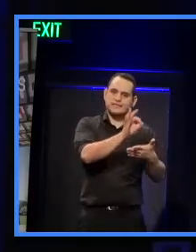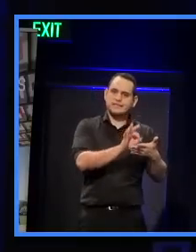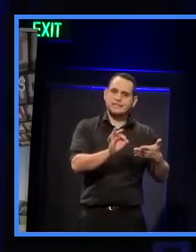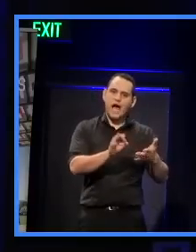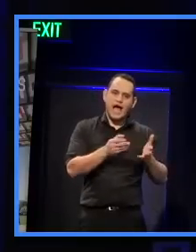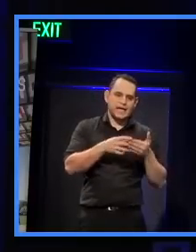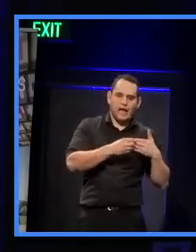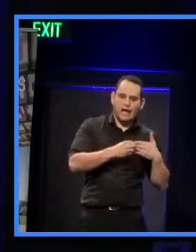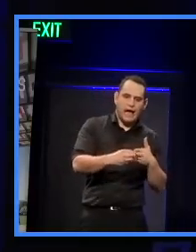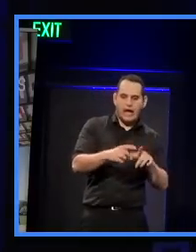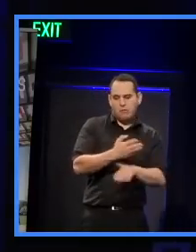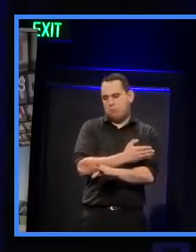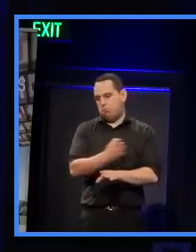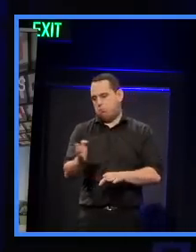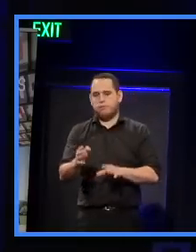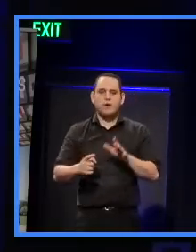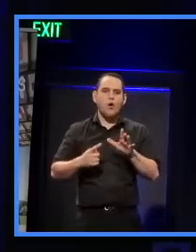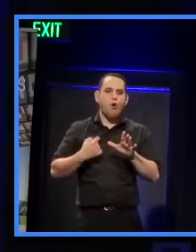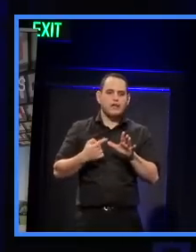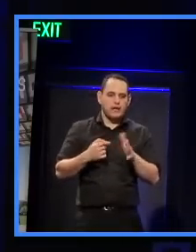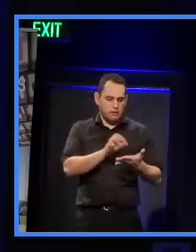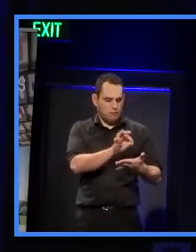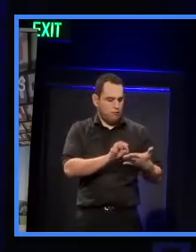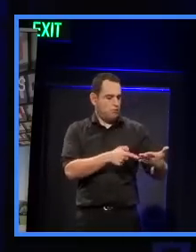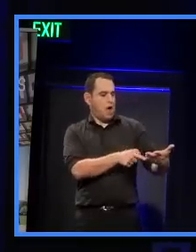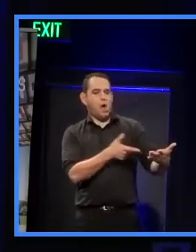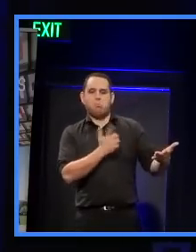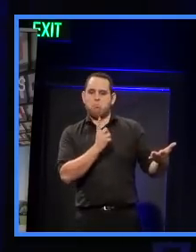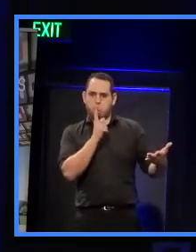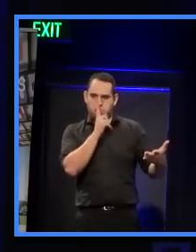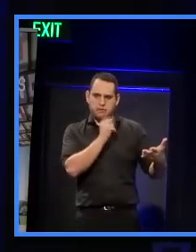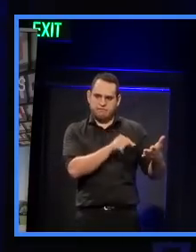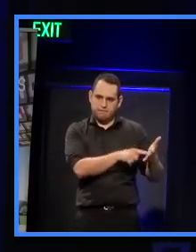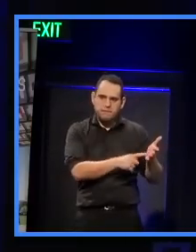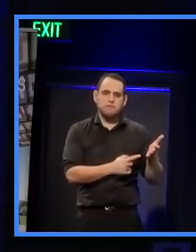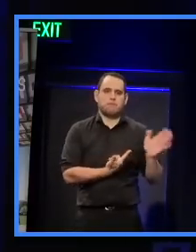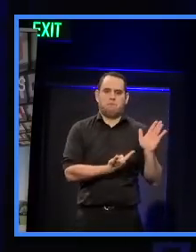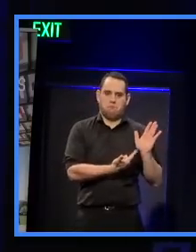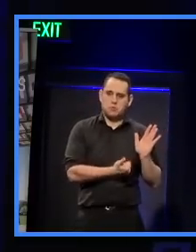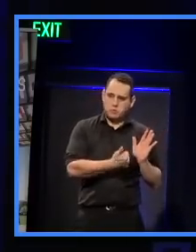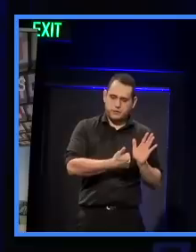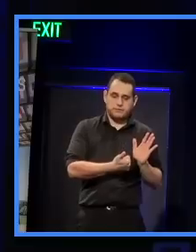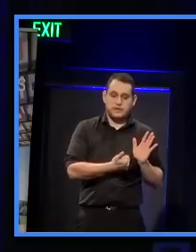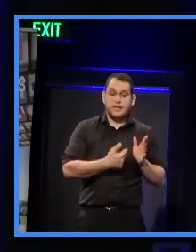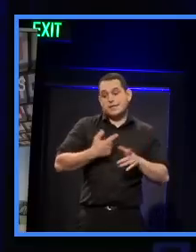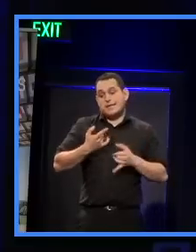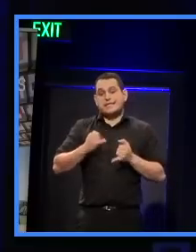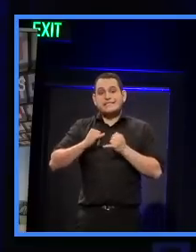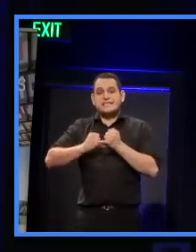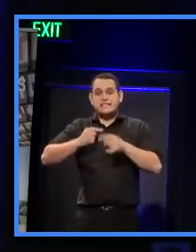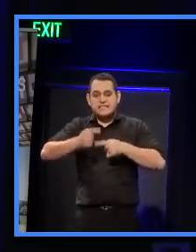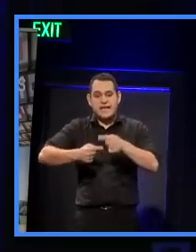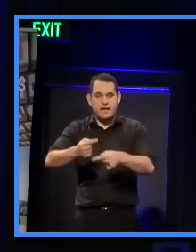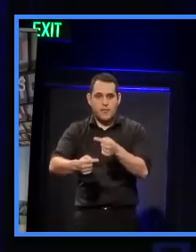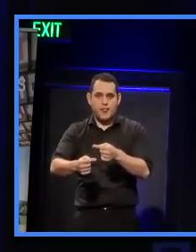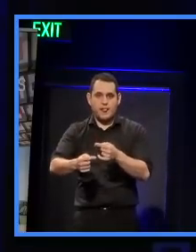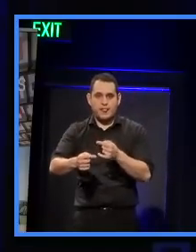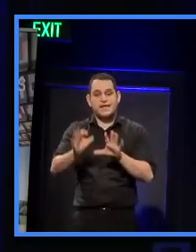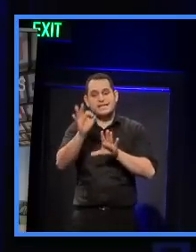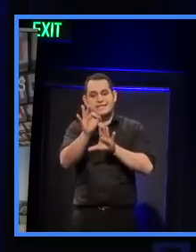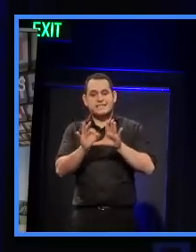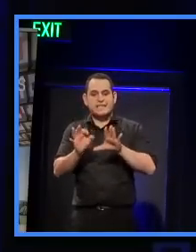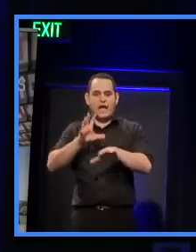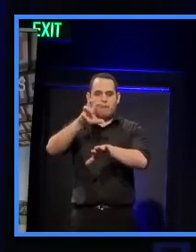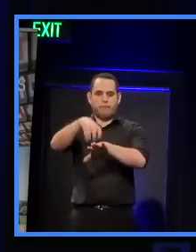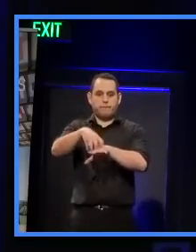for all of Auckland. We're really pleased to launch tonight the launch of the Sustainable Design Hub, which has